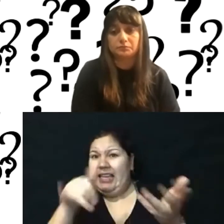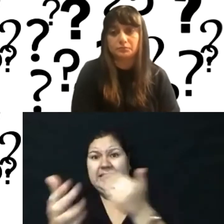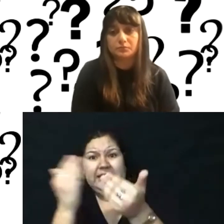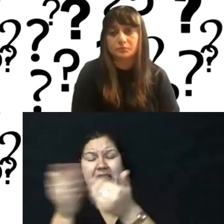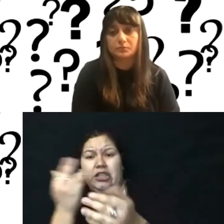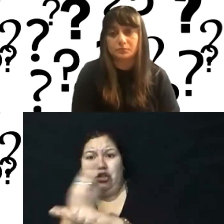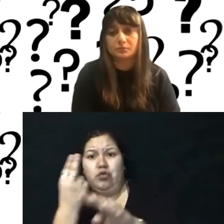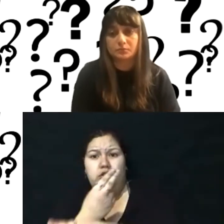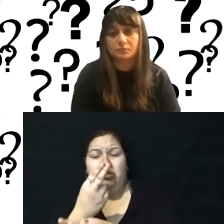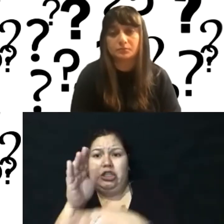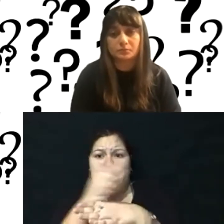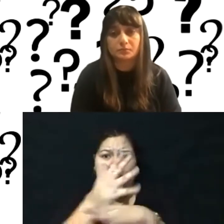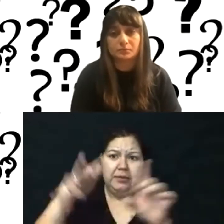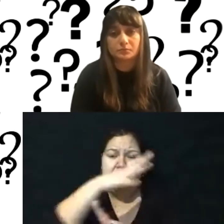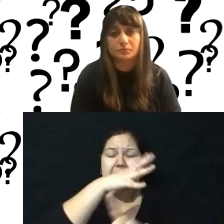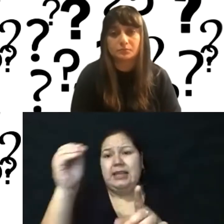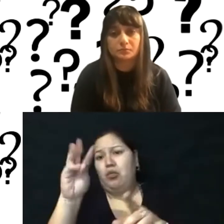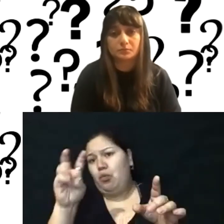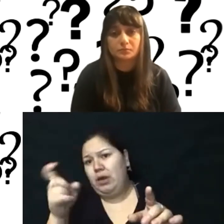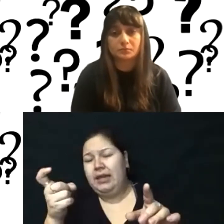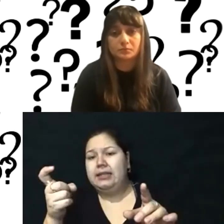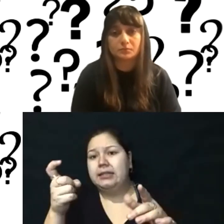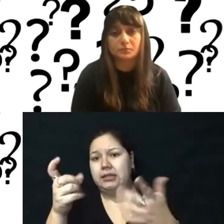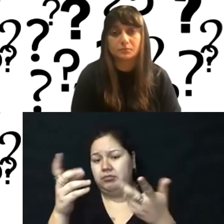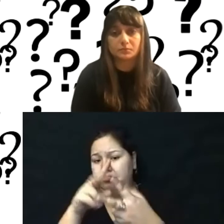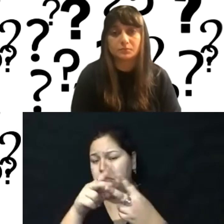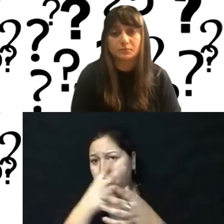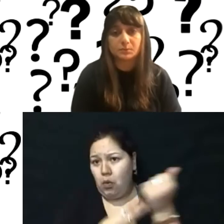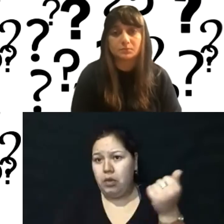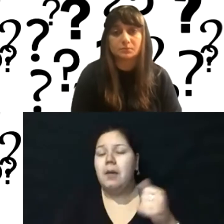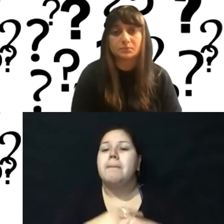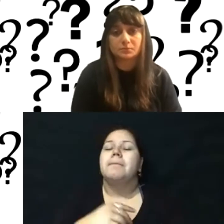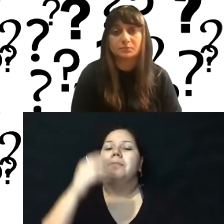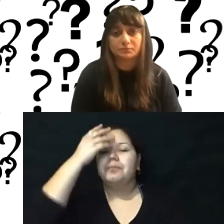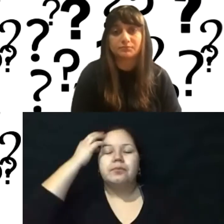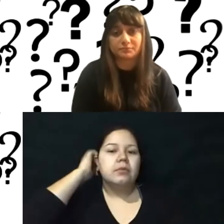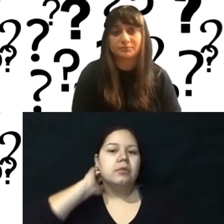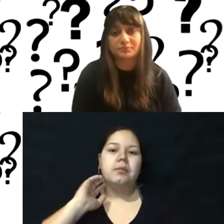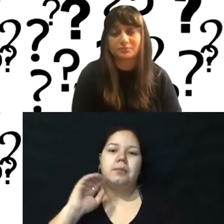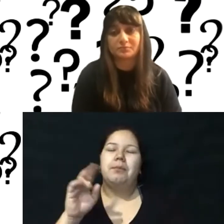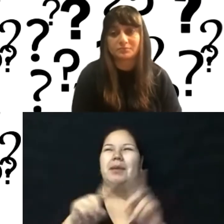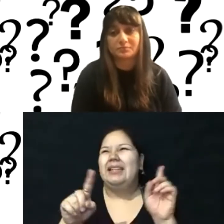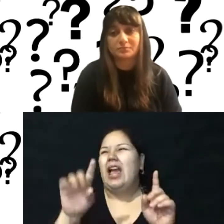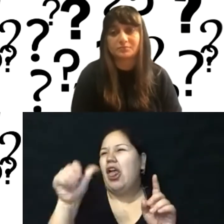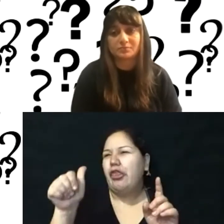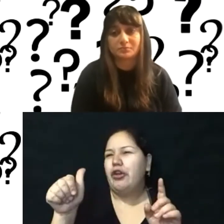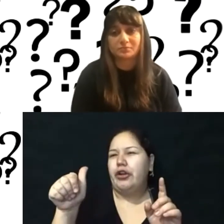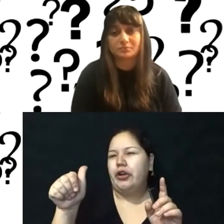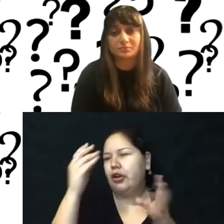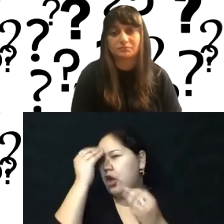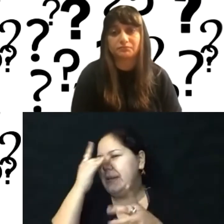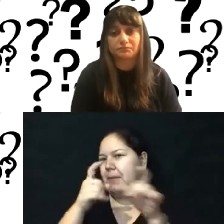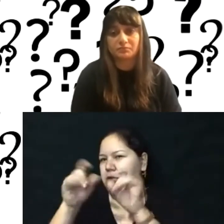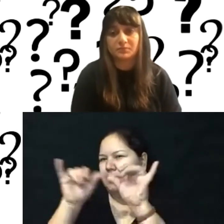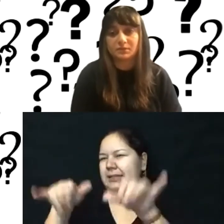So it's kind of like a basic level and then maybe your WordPress. And then I'd put Drupal and other content management systems in that order.